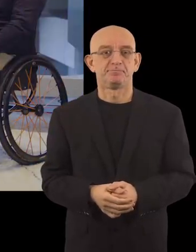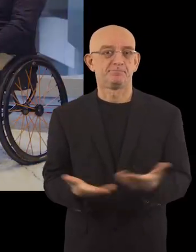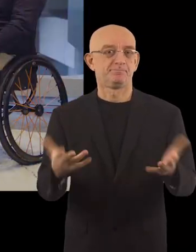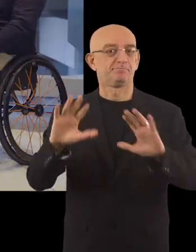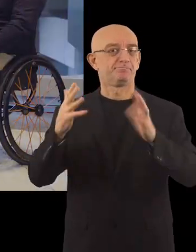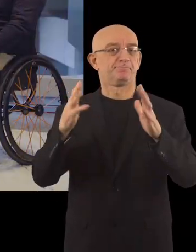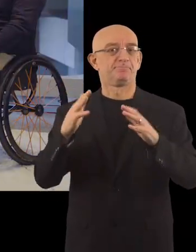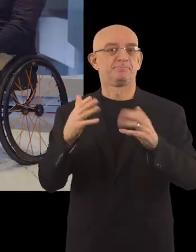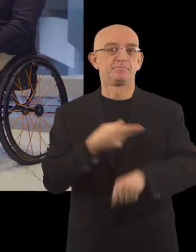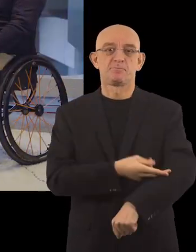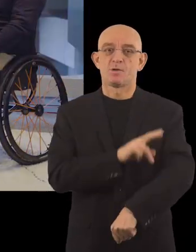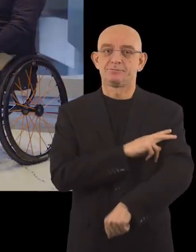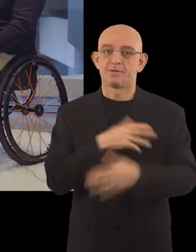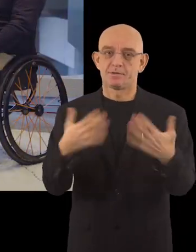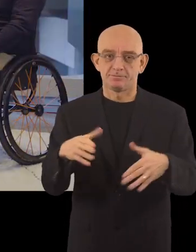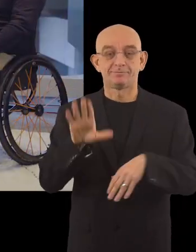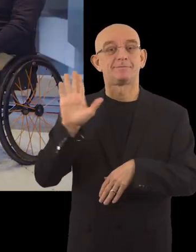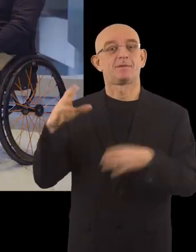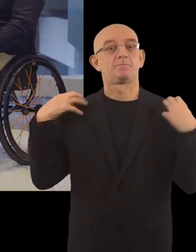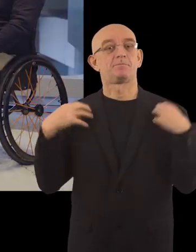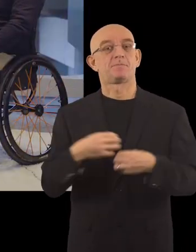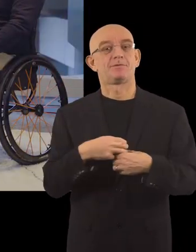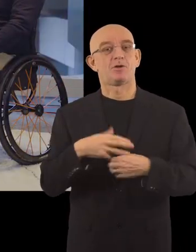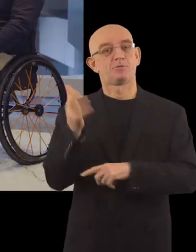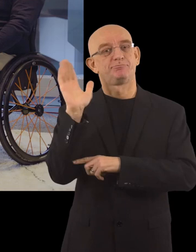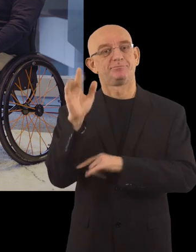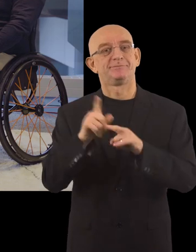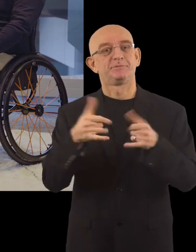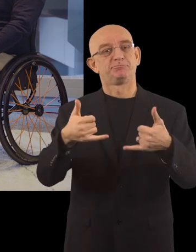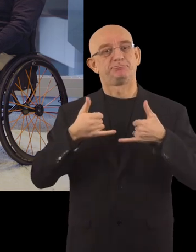Wow, congratulations Poznań! Here to react is their mayor!